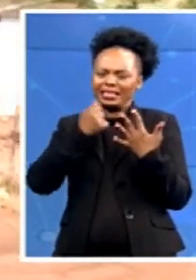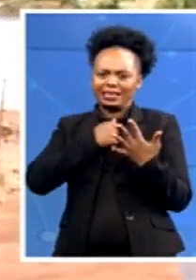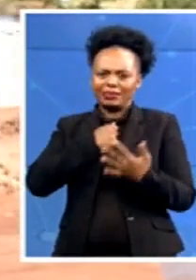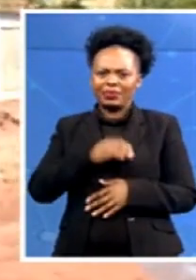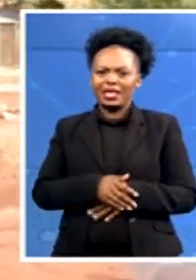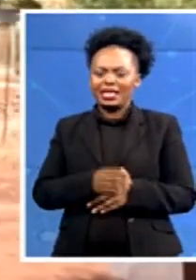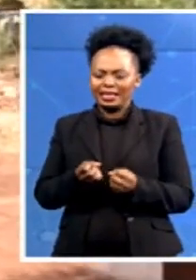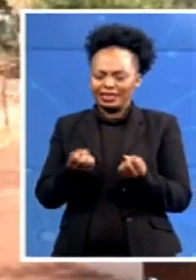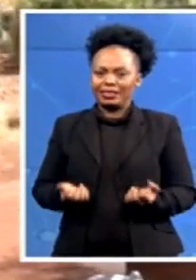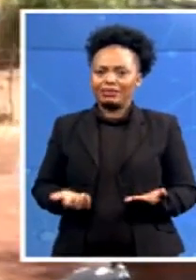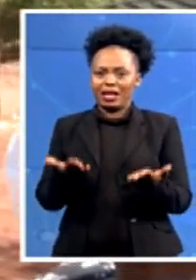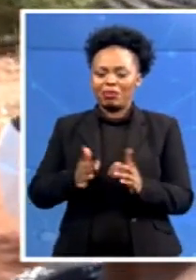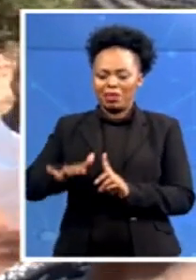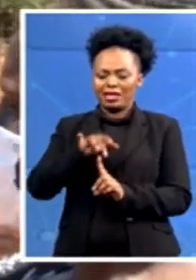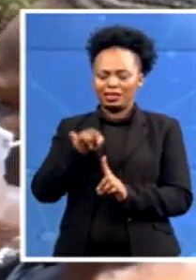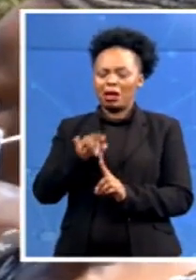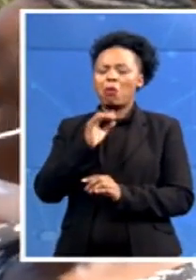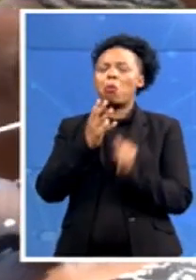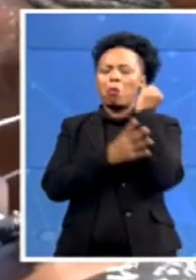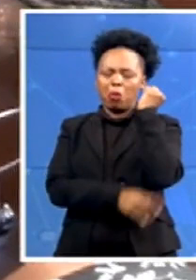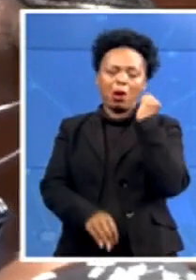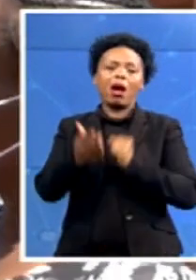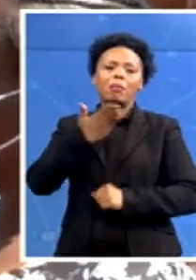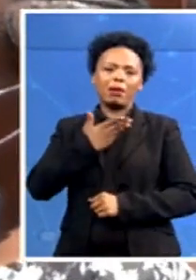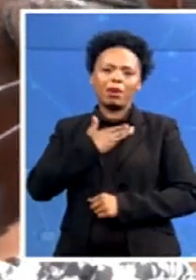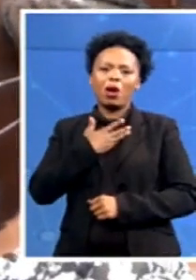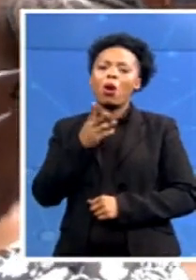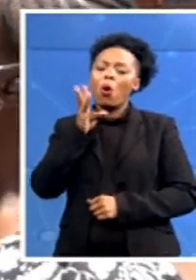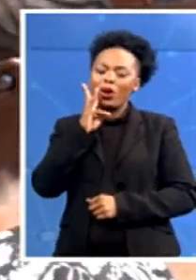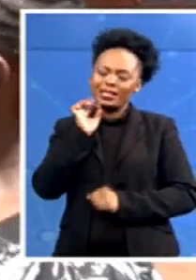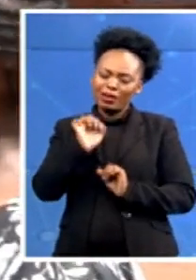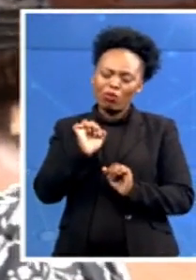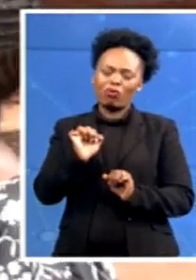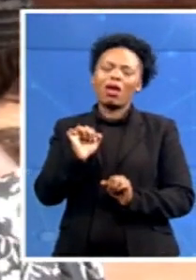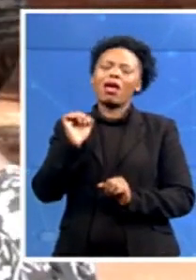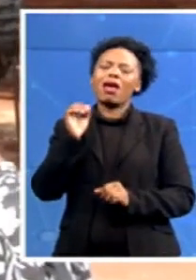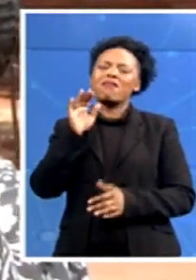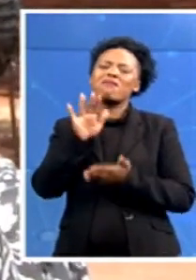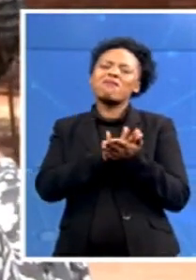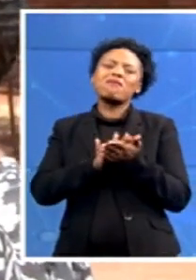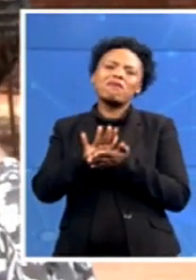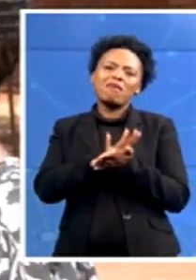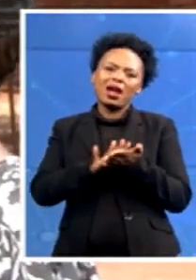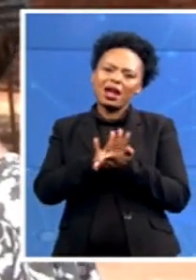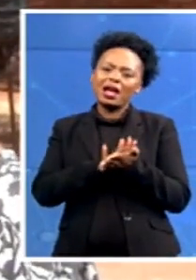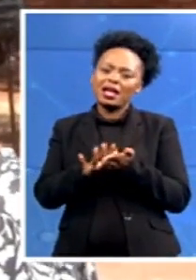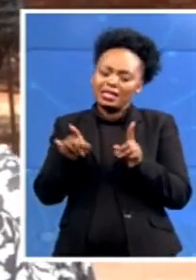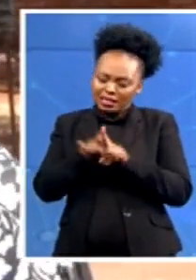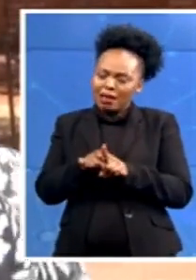water is dirty. Right now, even the water, we don't have the water.